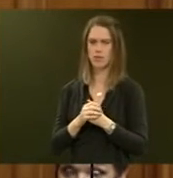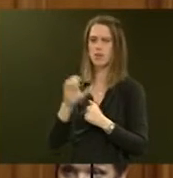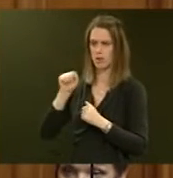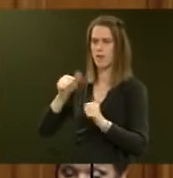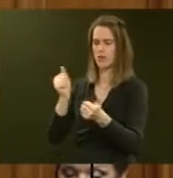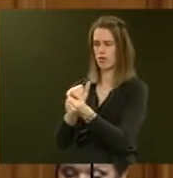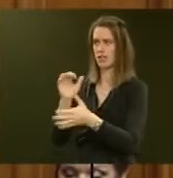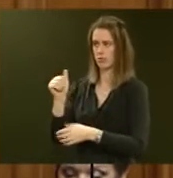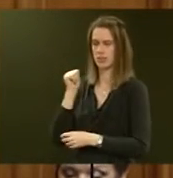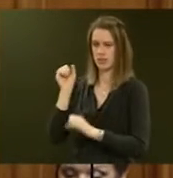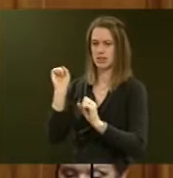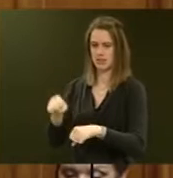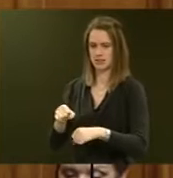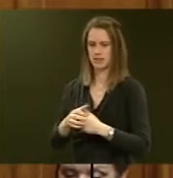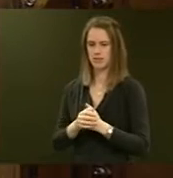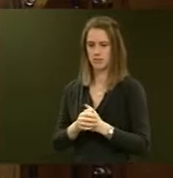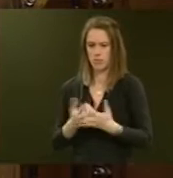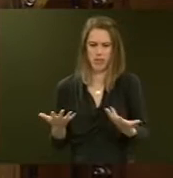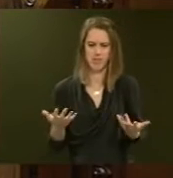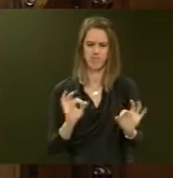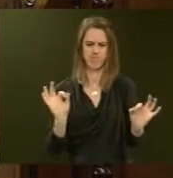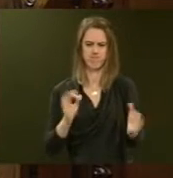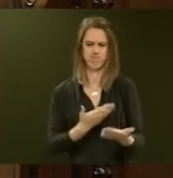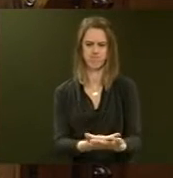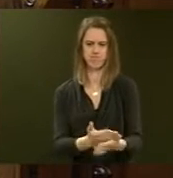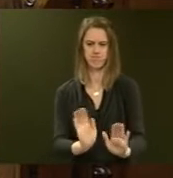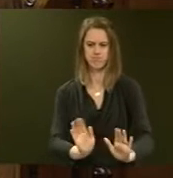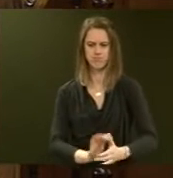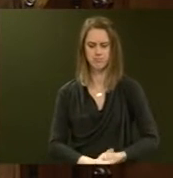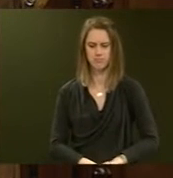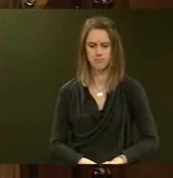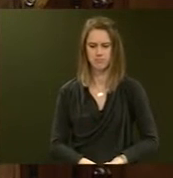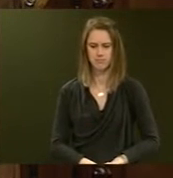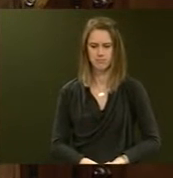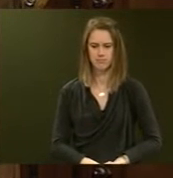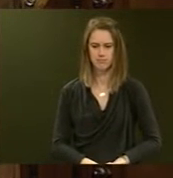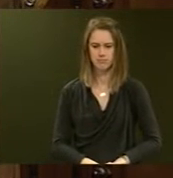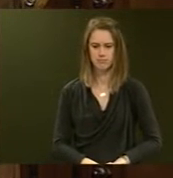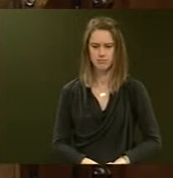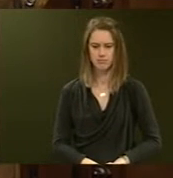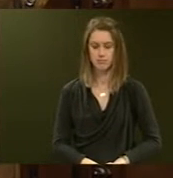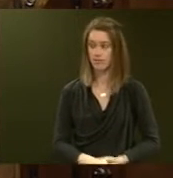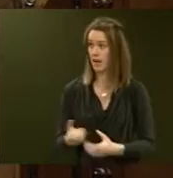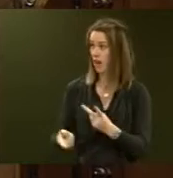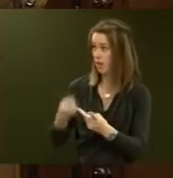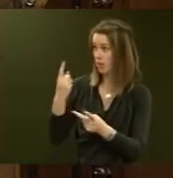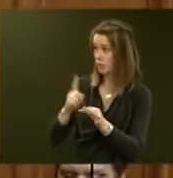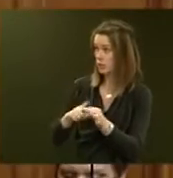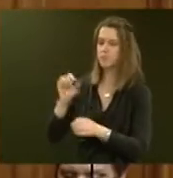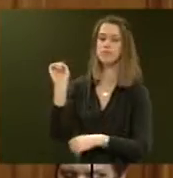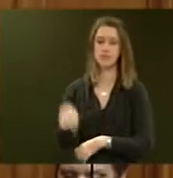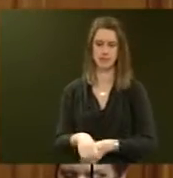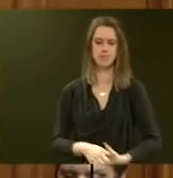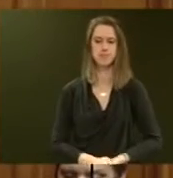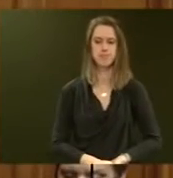released recently, yes it is, but it definitely shows that the Minister said that. Does the member have a further supplementary? Yes.